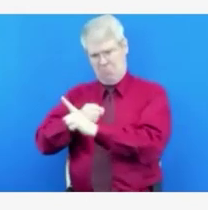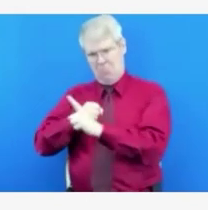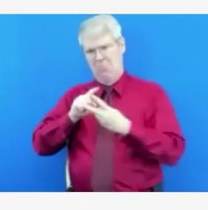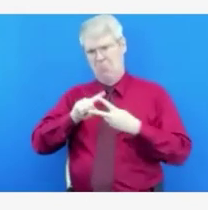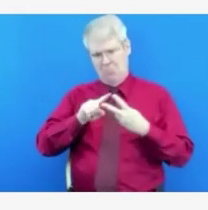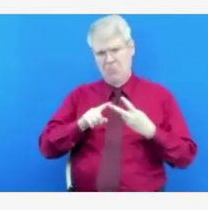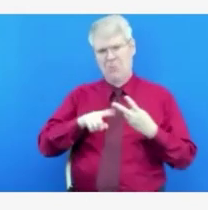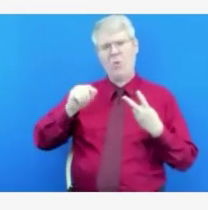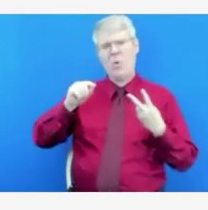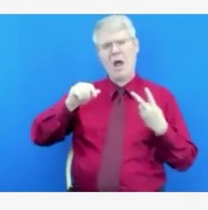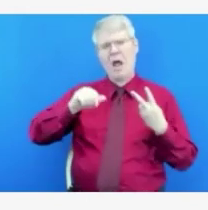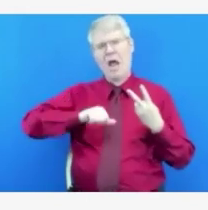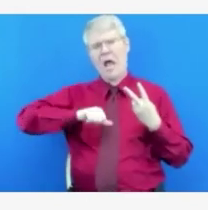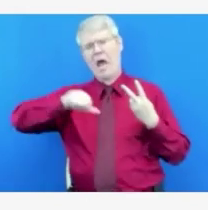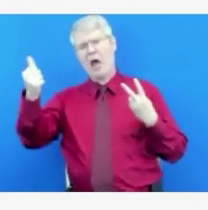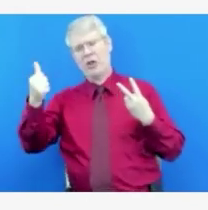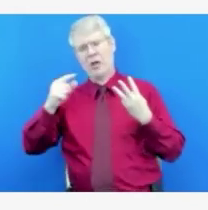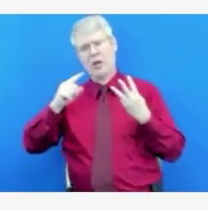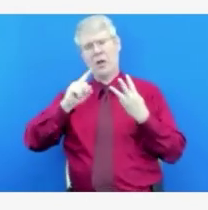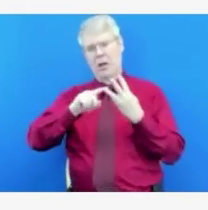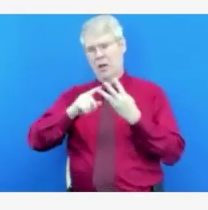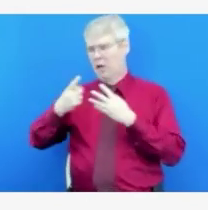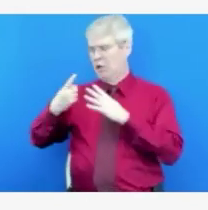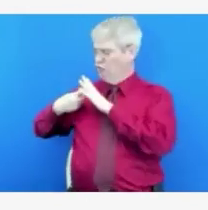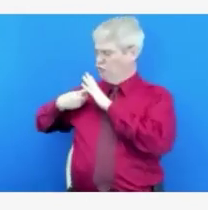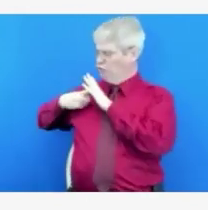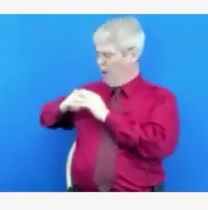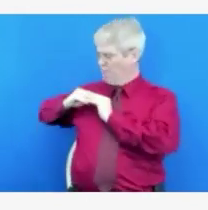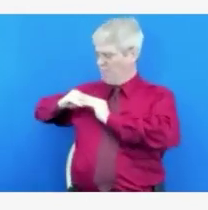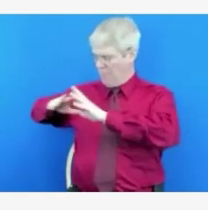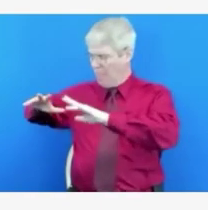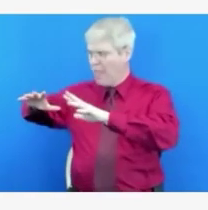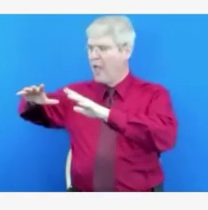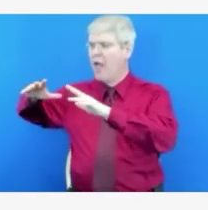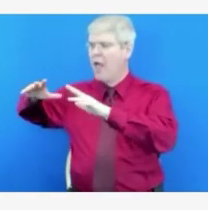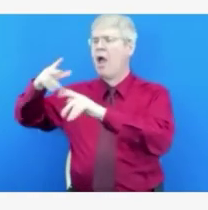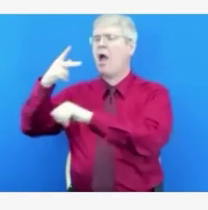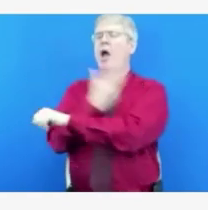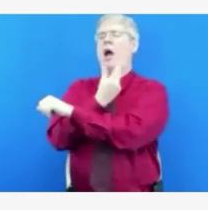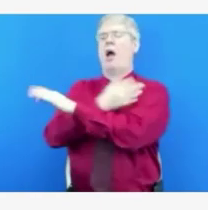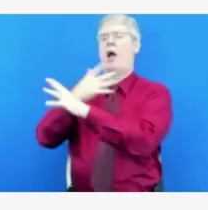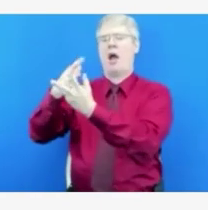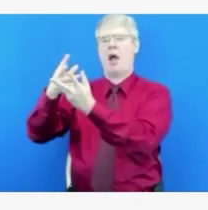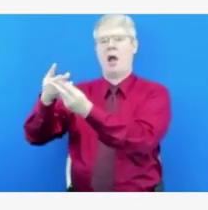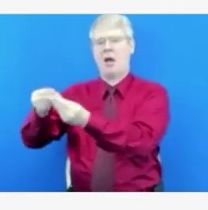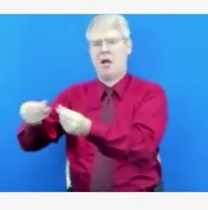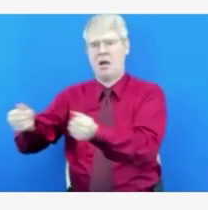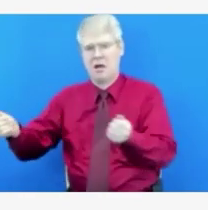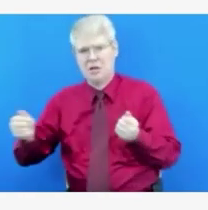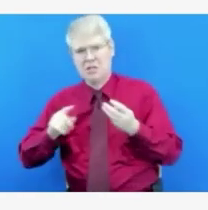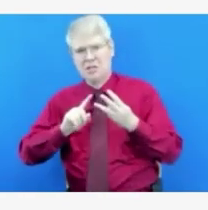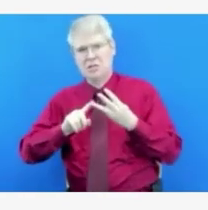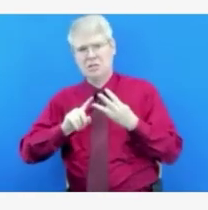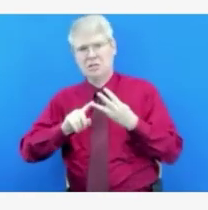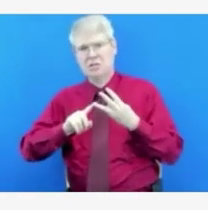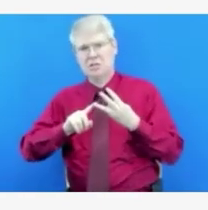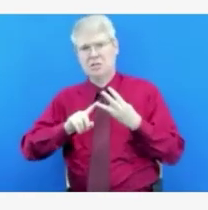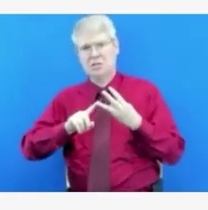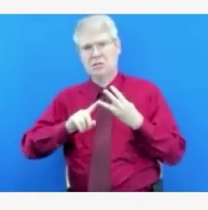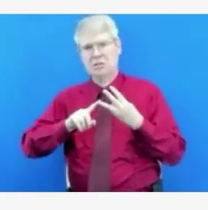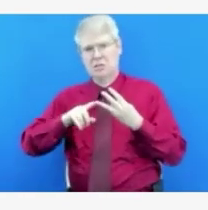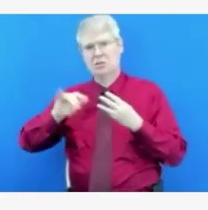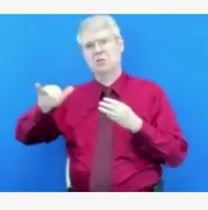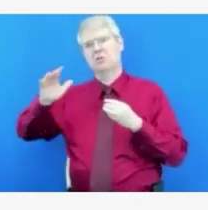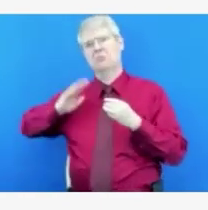into it being an endemic over a pandemic? And what kinds of challenges that